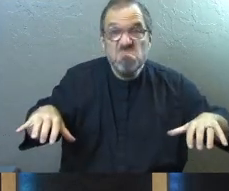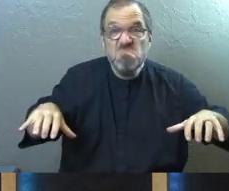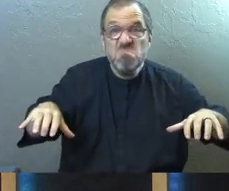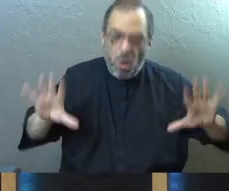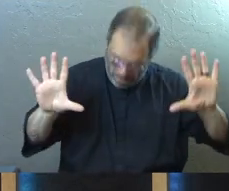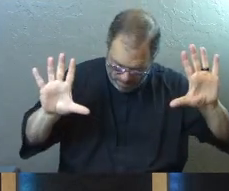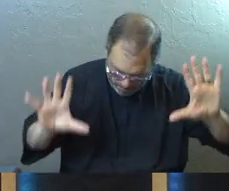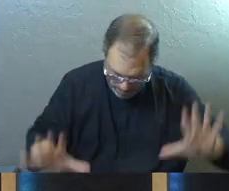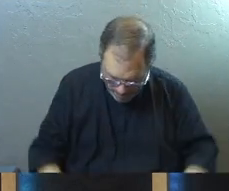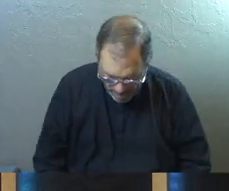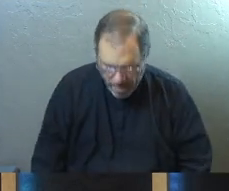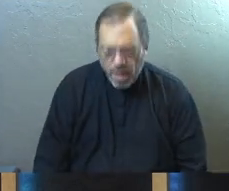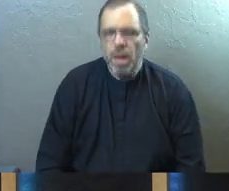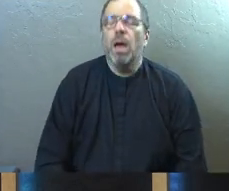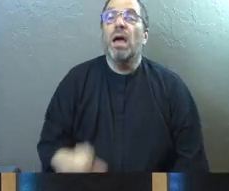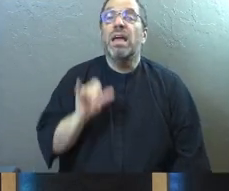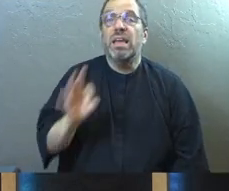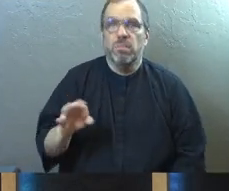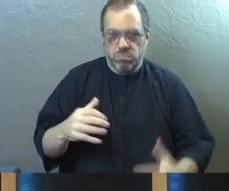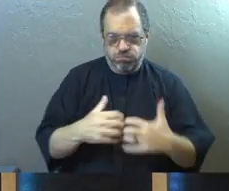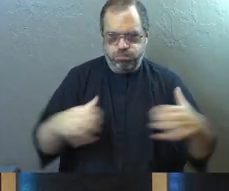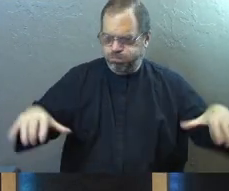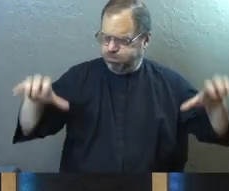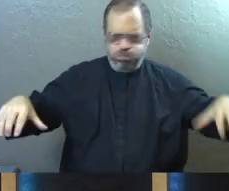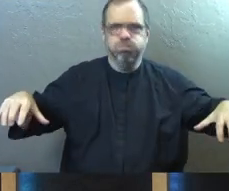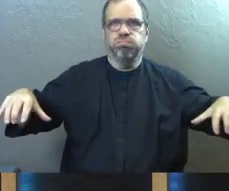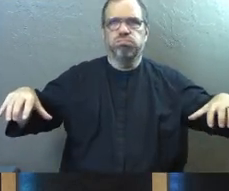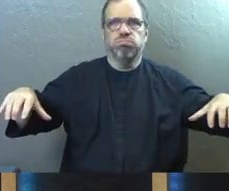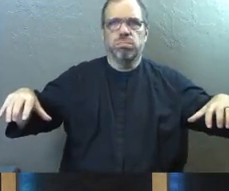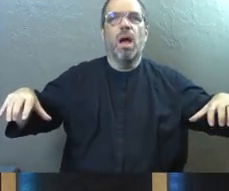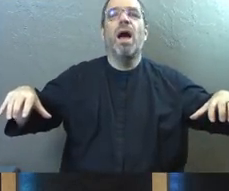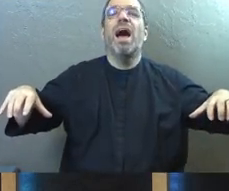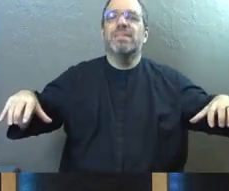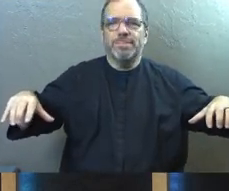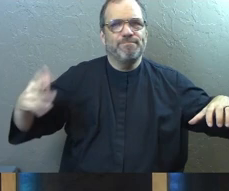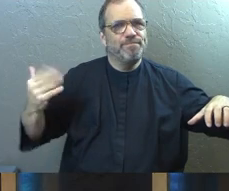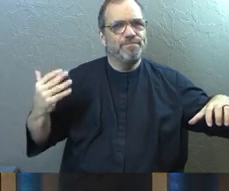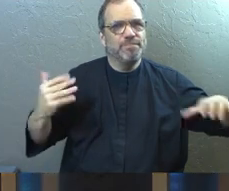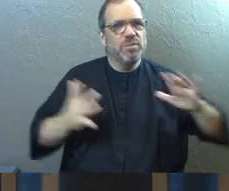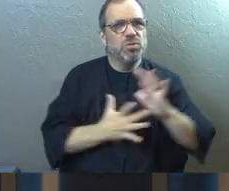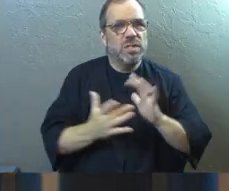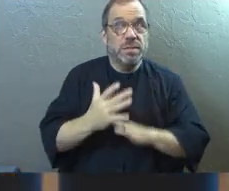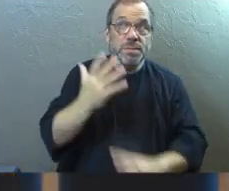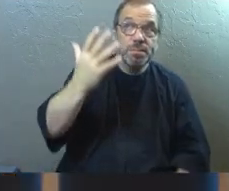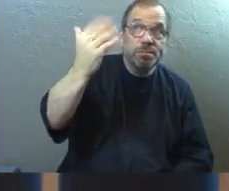Okay. So if we're far apart, let's bring in the words of Jesus.